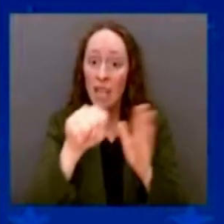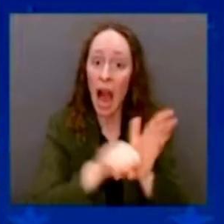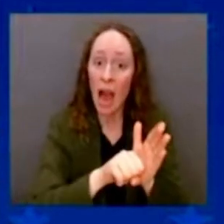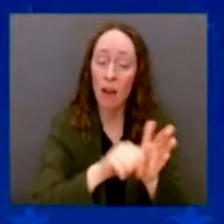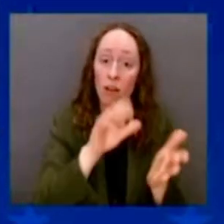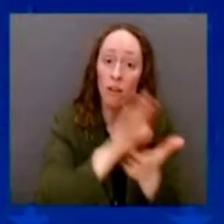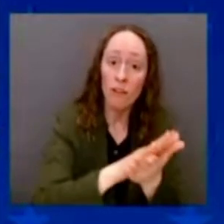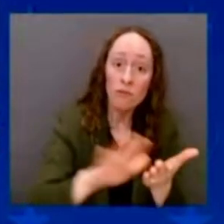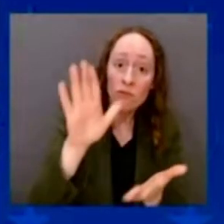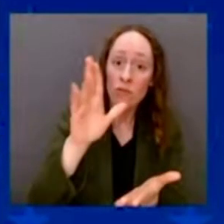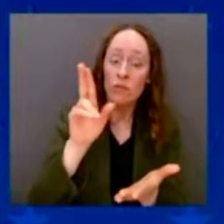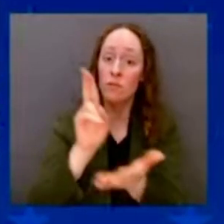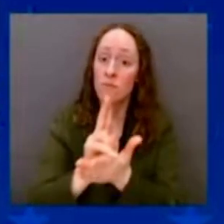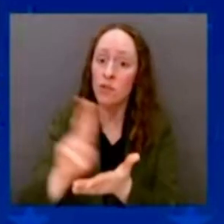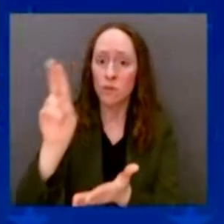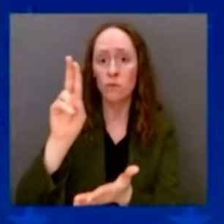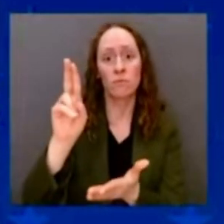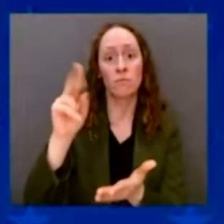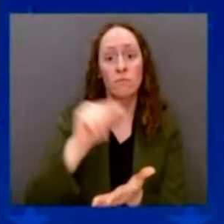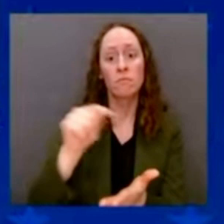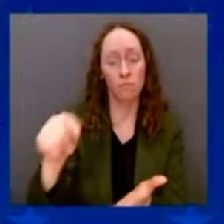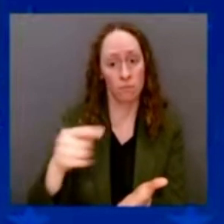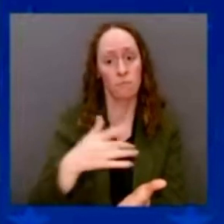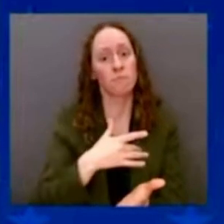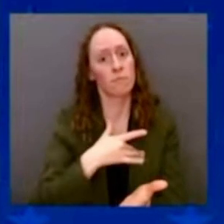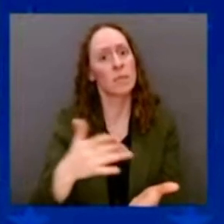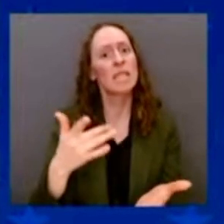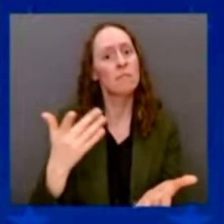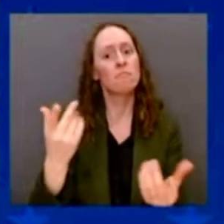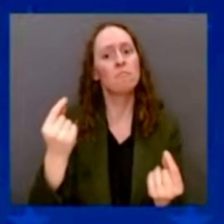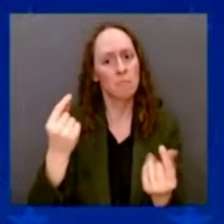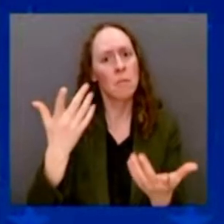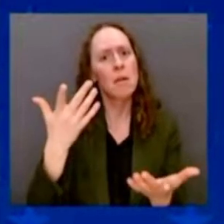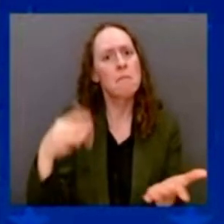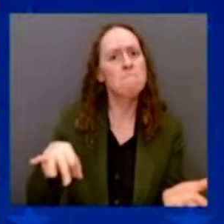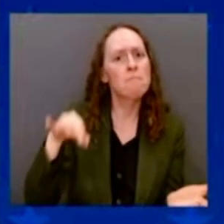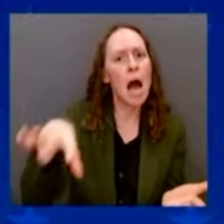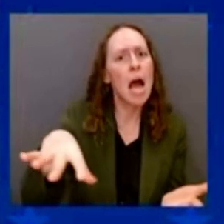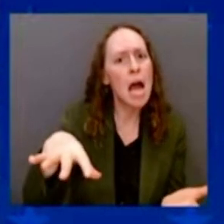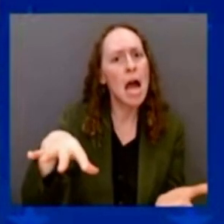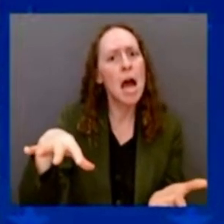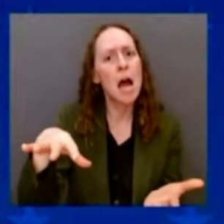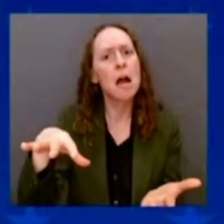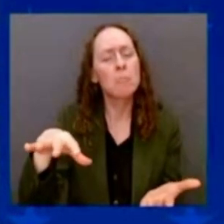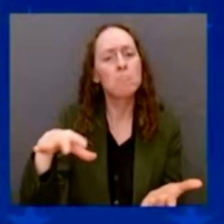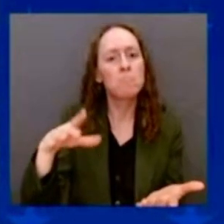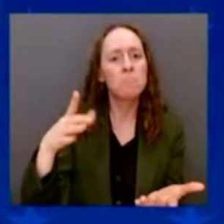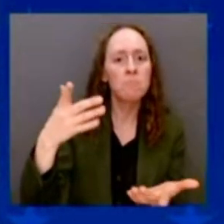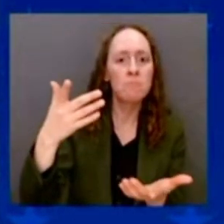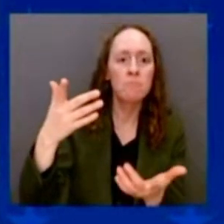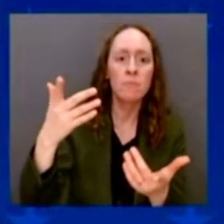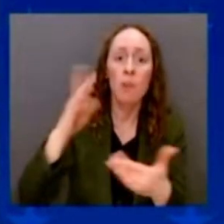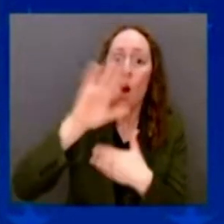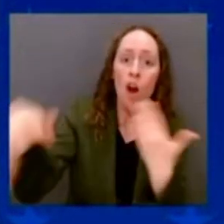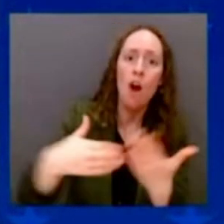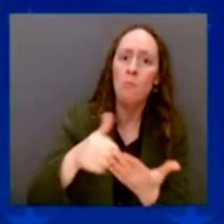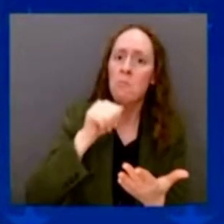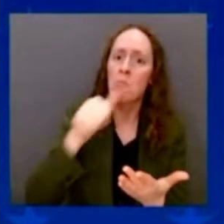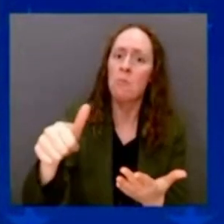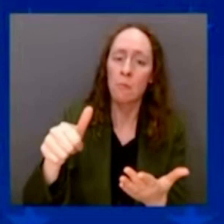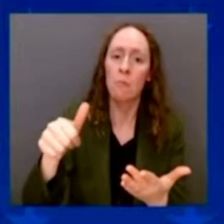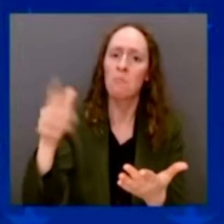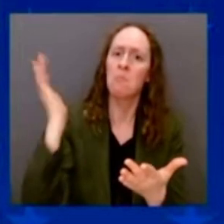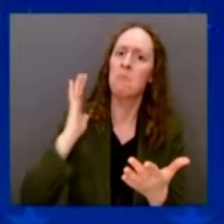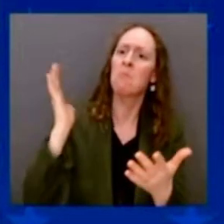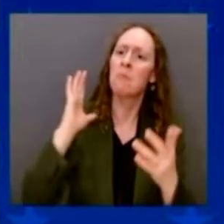some, but not much, because they've cut paying for it. Well, guess what? Try paying for college, even